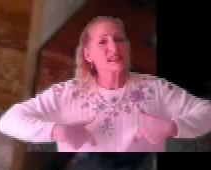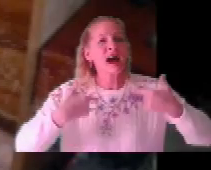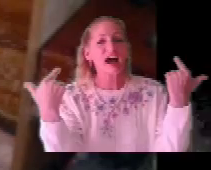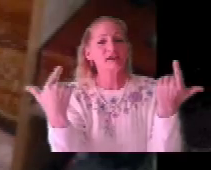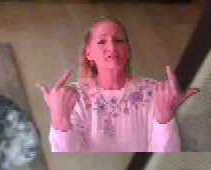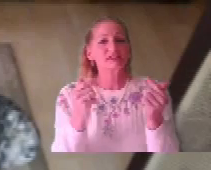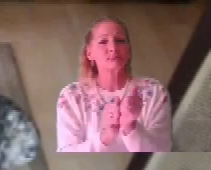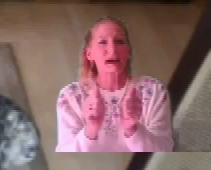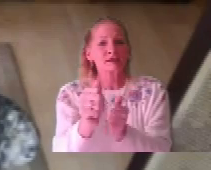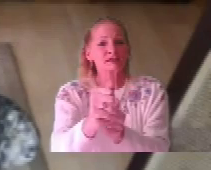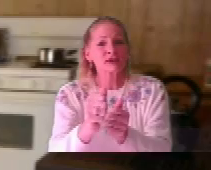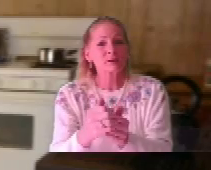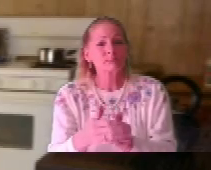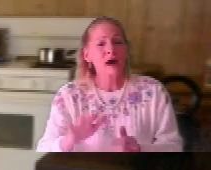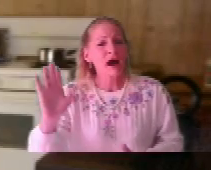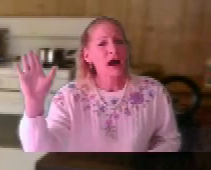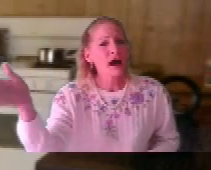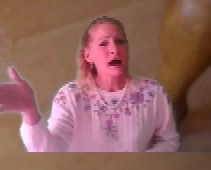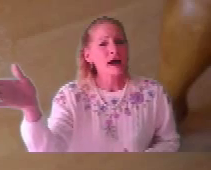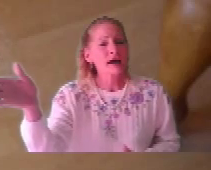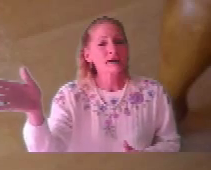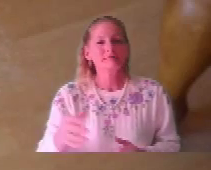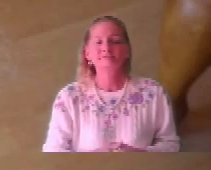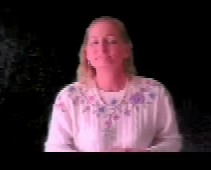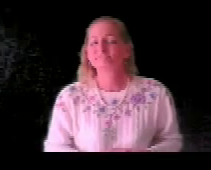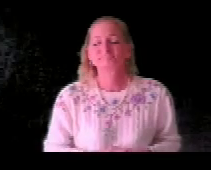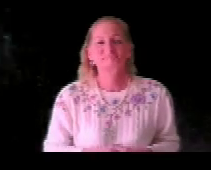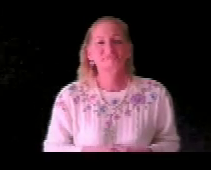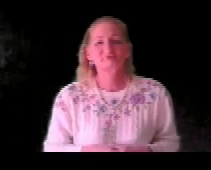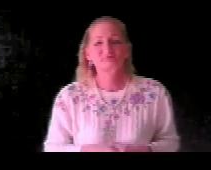Thinking that life is best than I